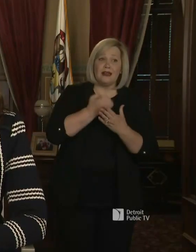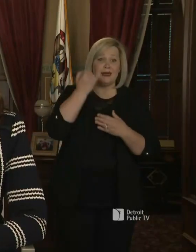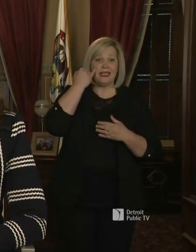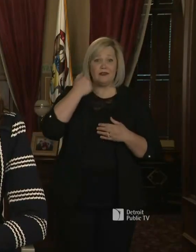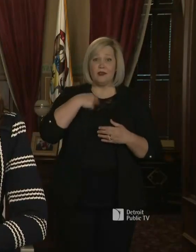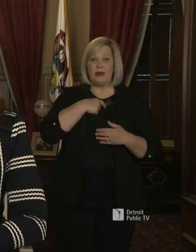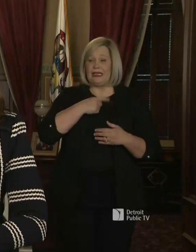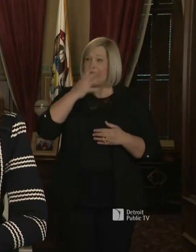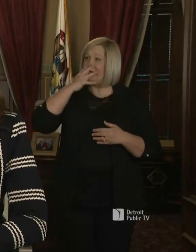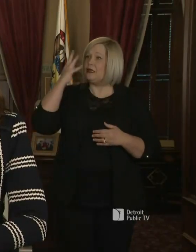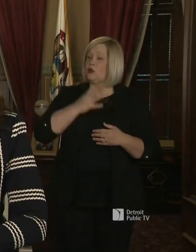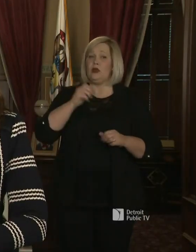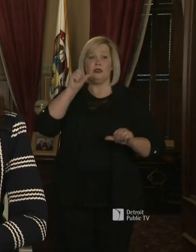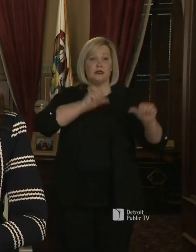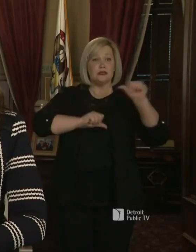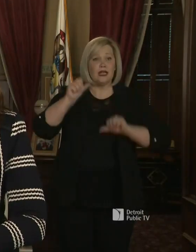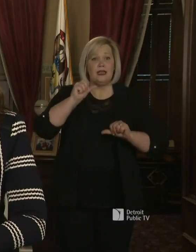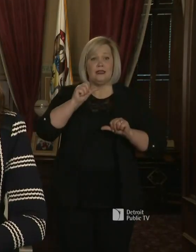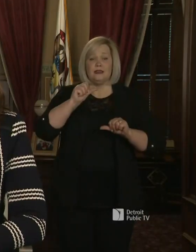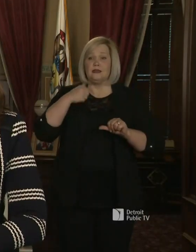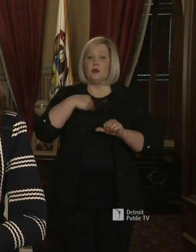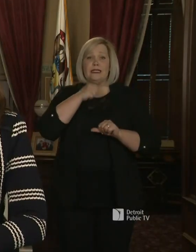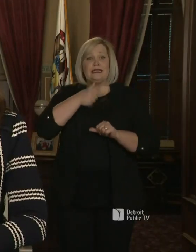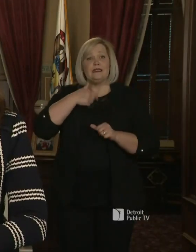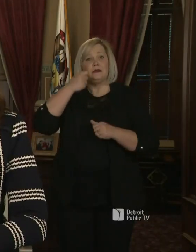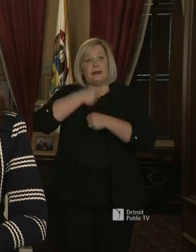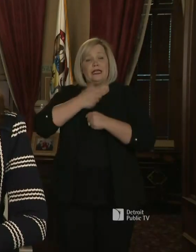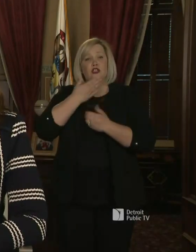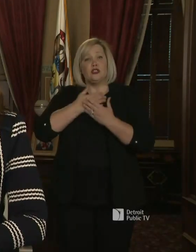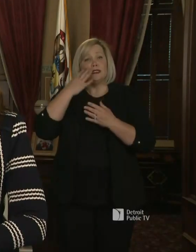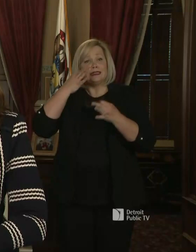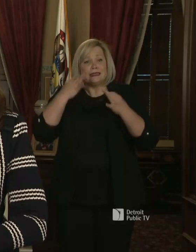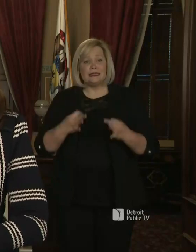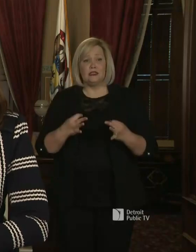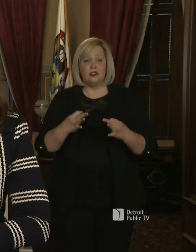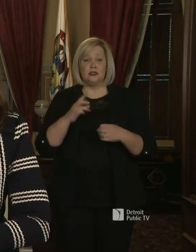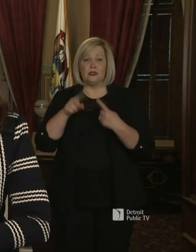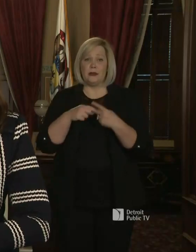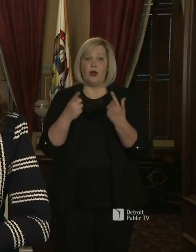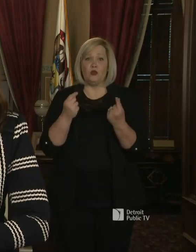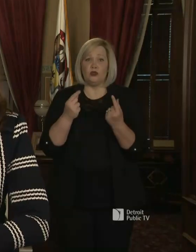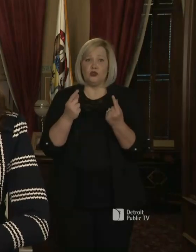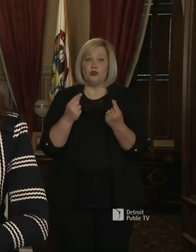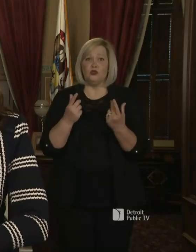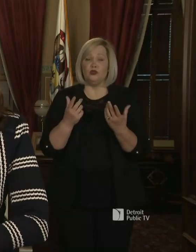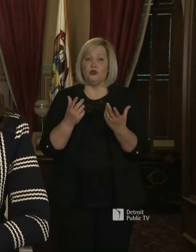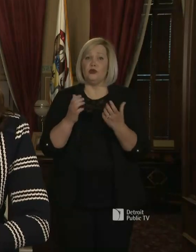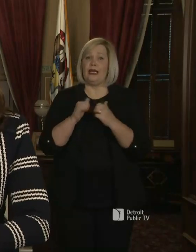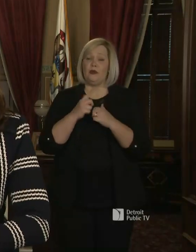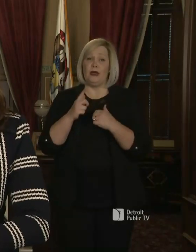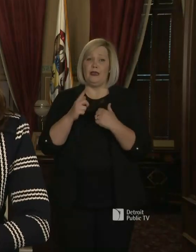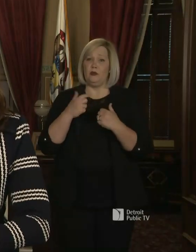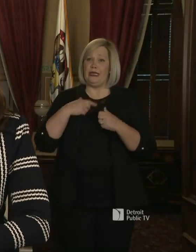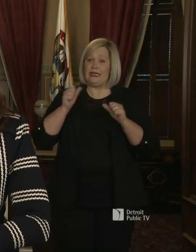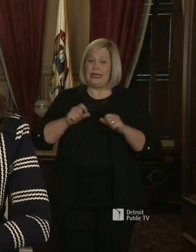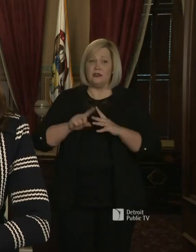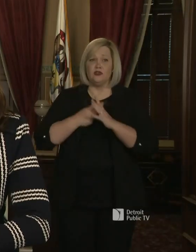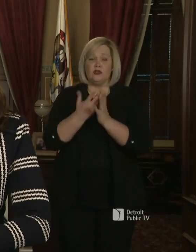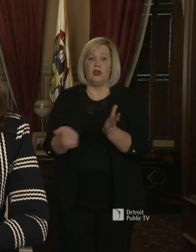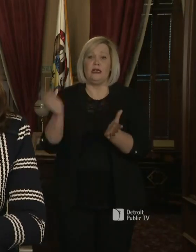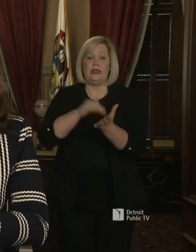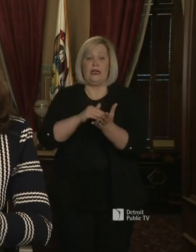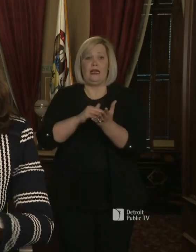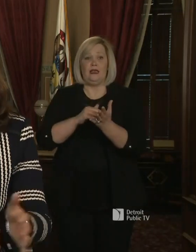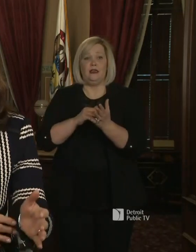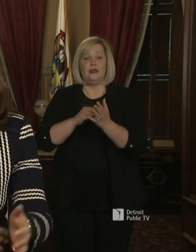attention to science and make decisions so that we're smart about when we ramp back up. We're seeing in other nations that